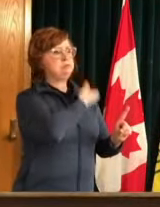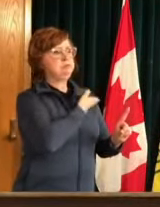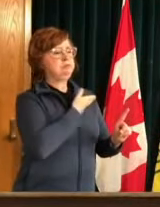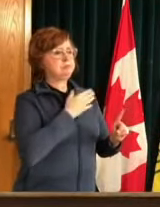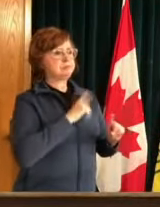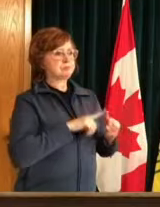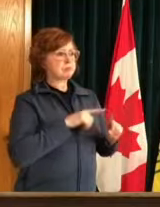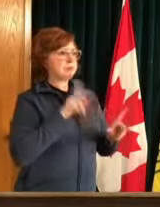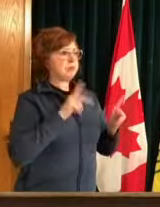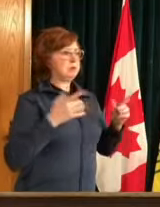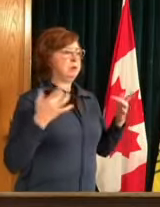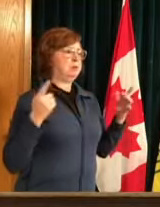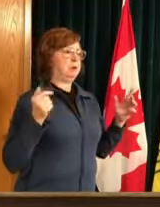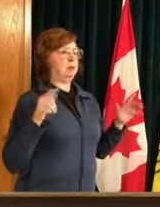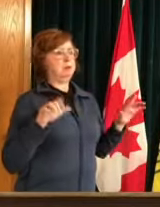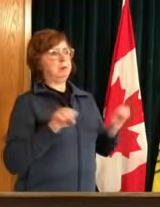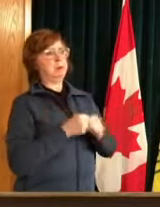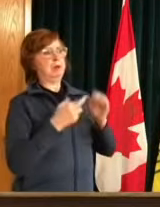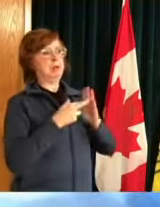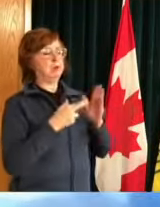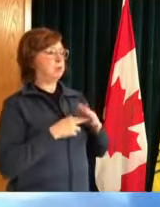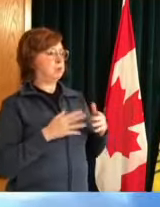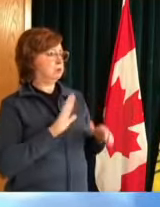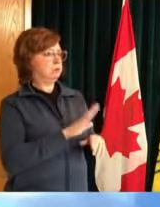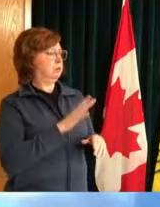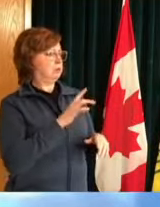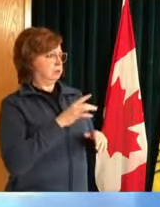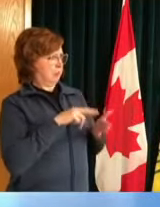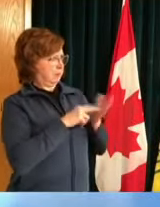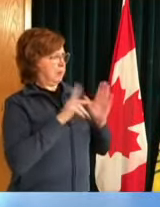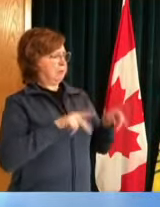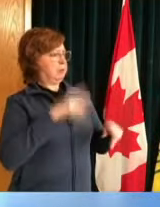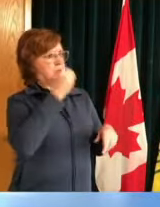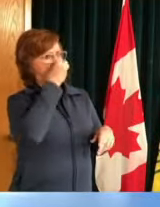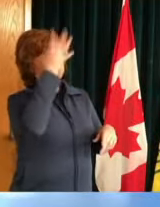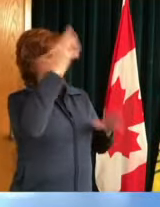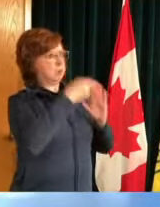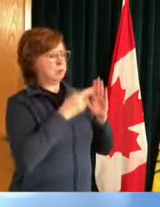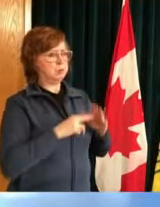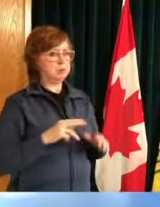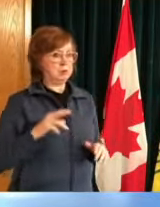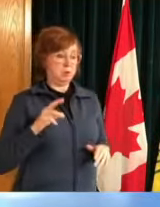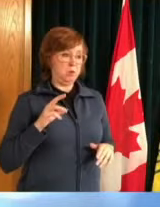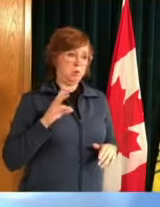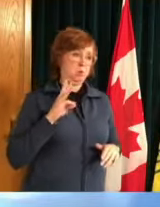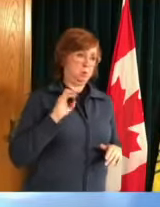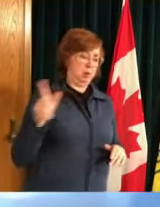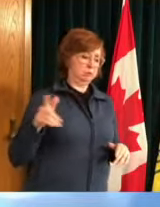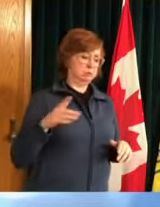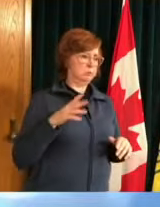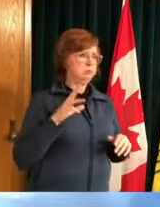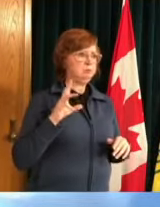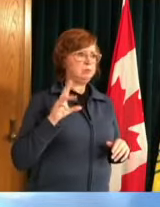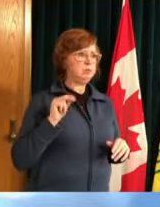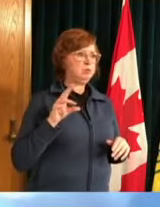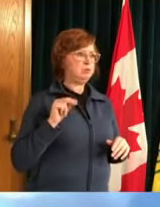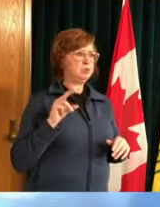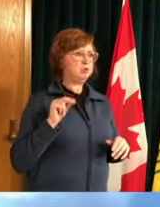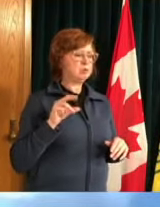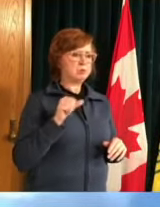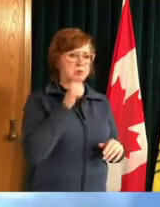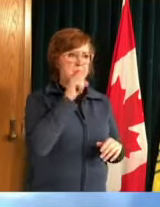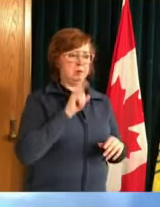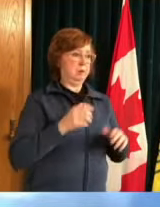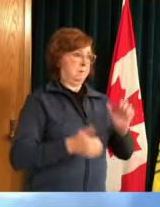and i would say no actually the bulk of the people are being extremely responsible but the